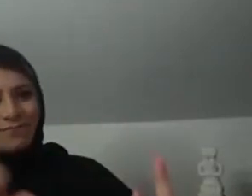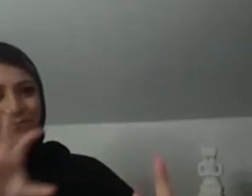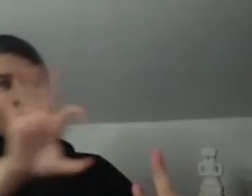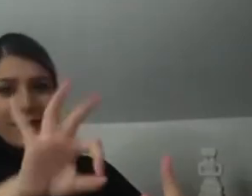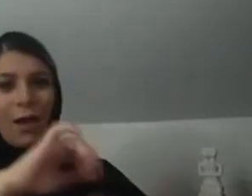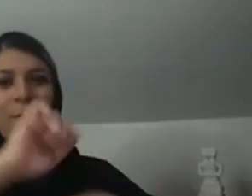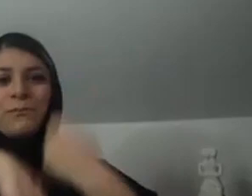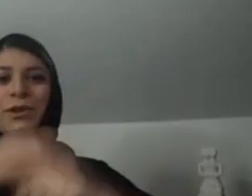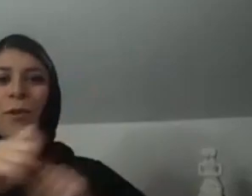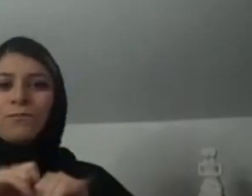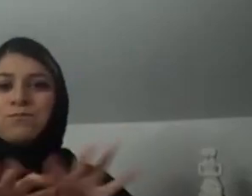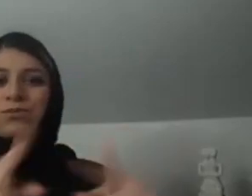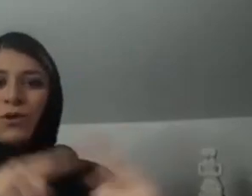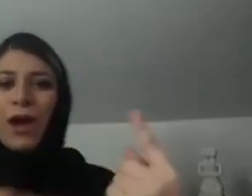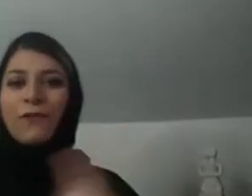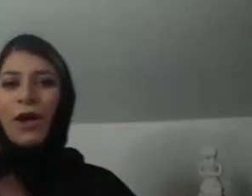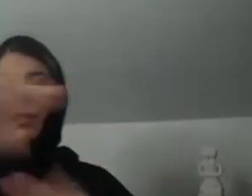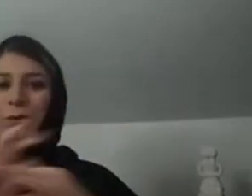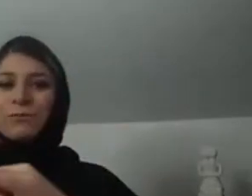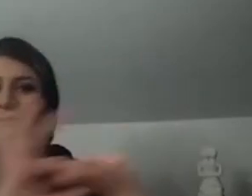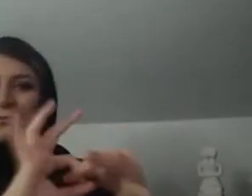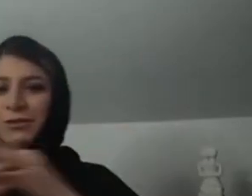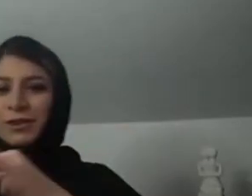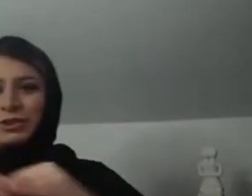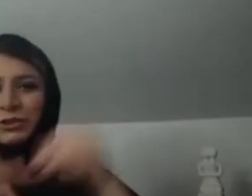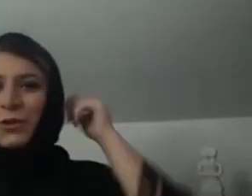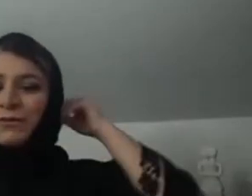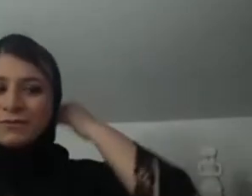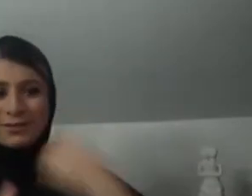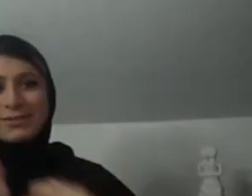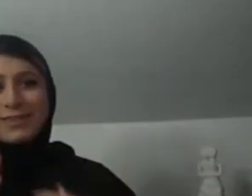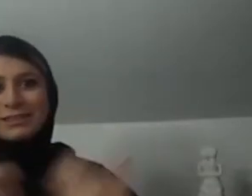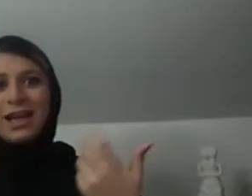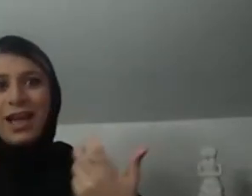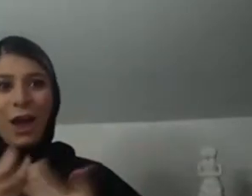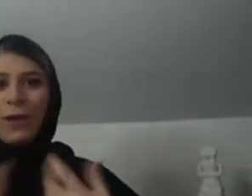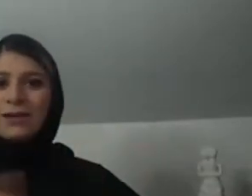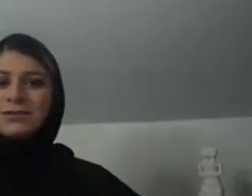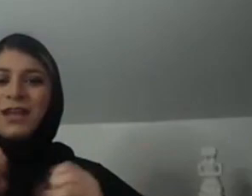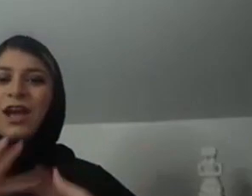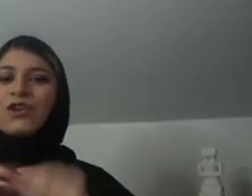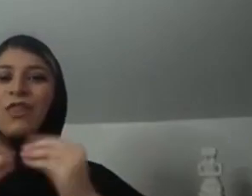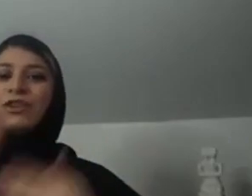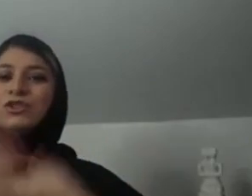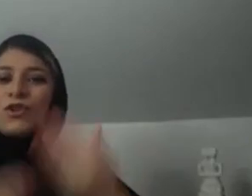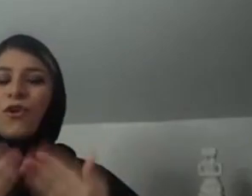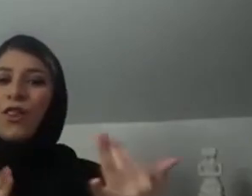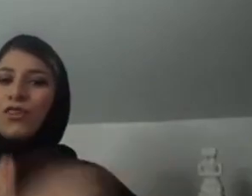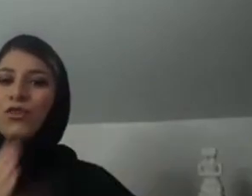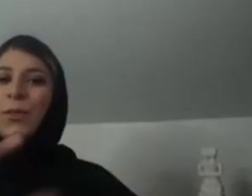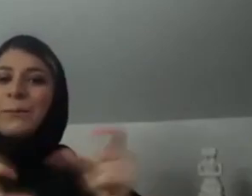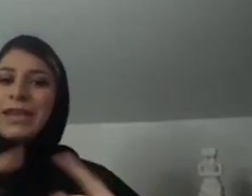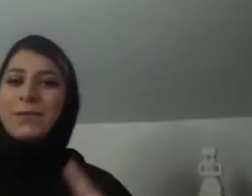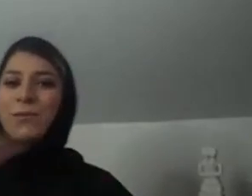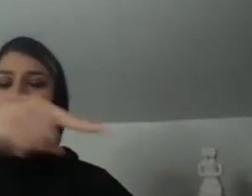because people felt safe telling me their stories. And then I networked very, very quickly within within that